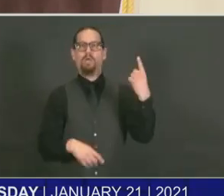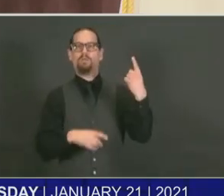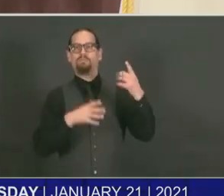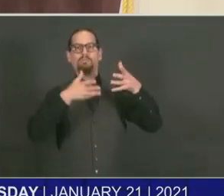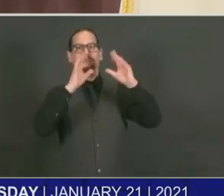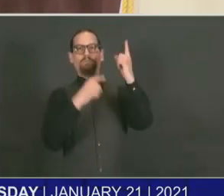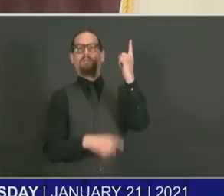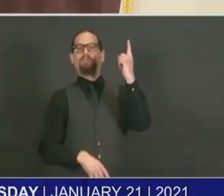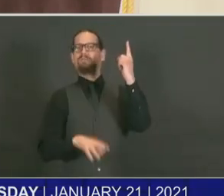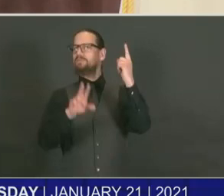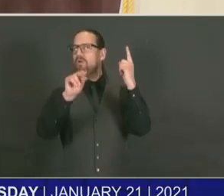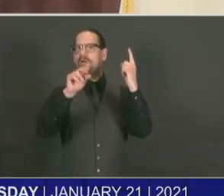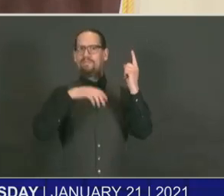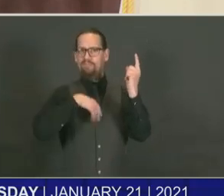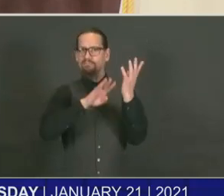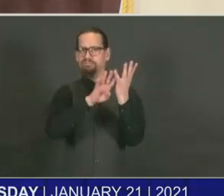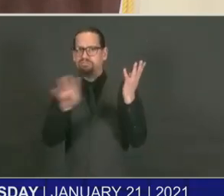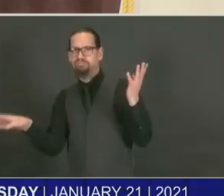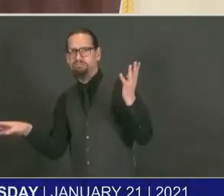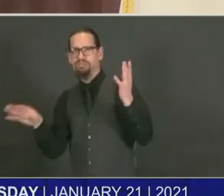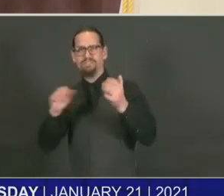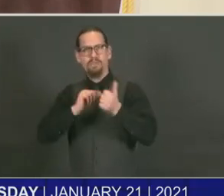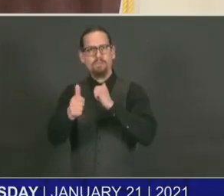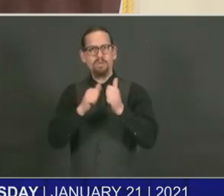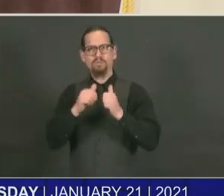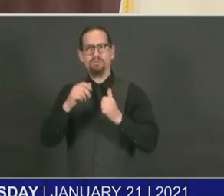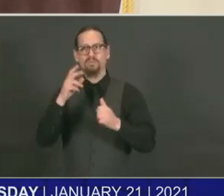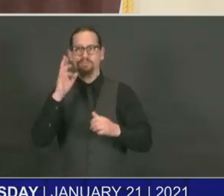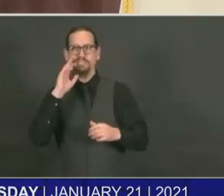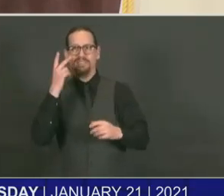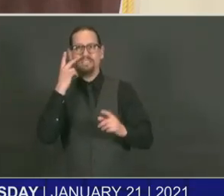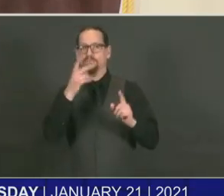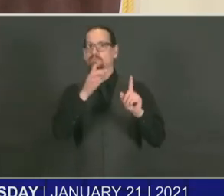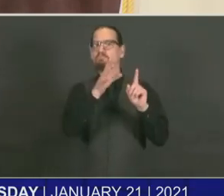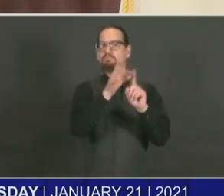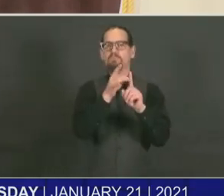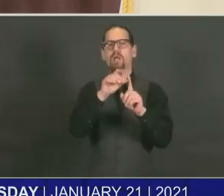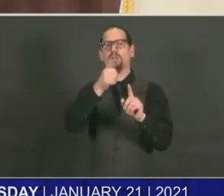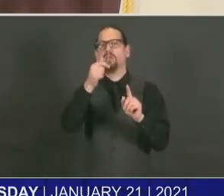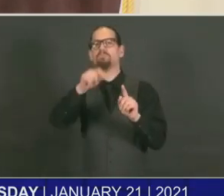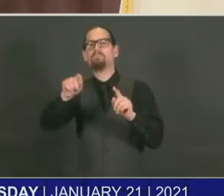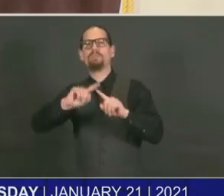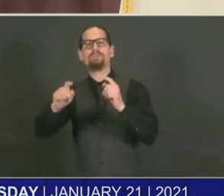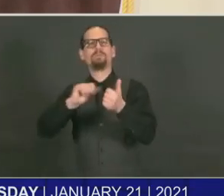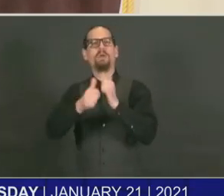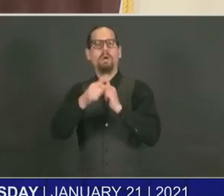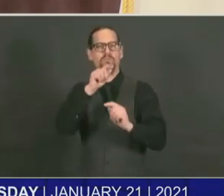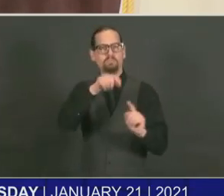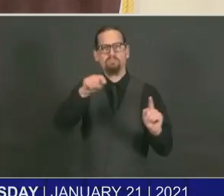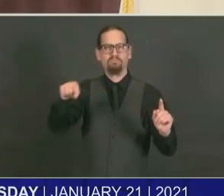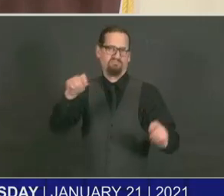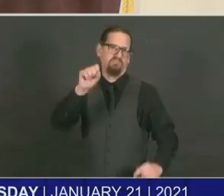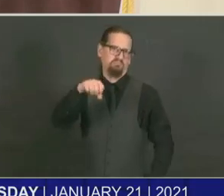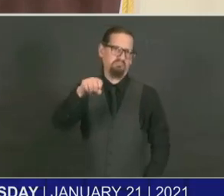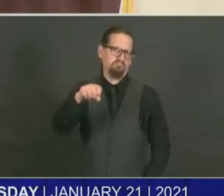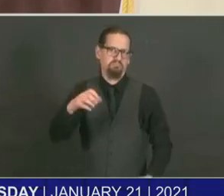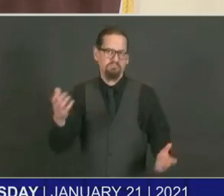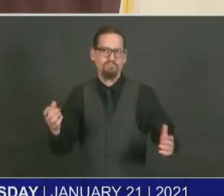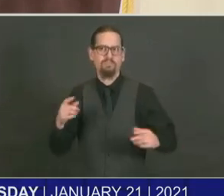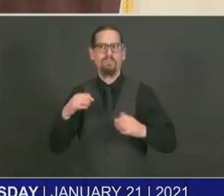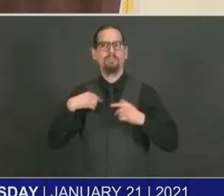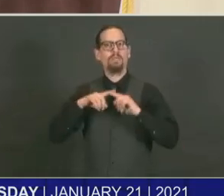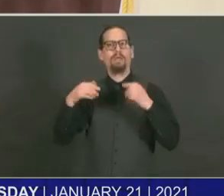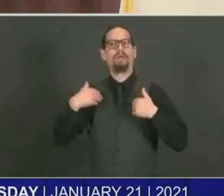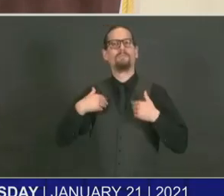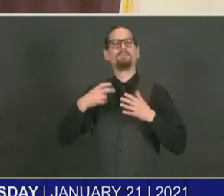you know, can sporadically see cases across the board. So having the community, the mitigation steps in place are key